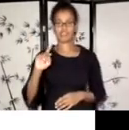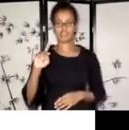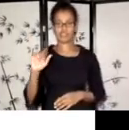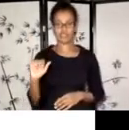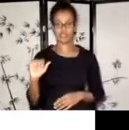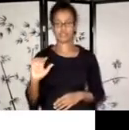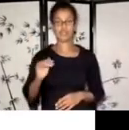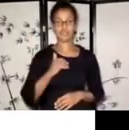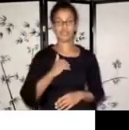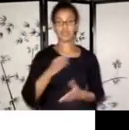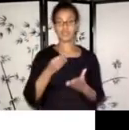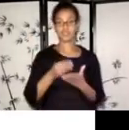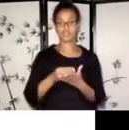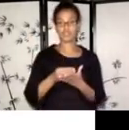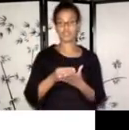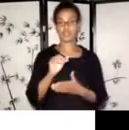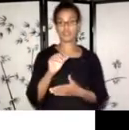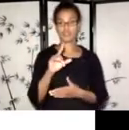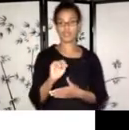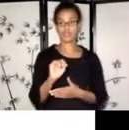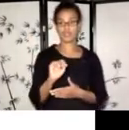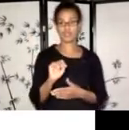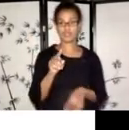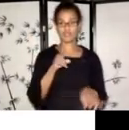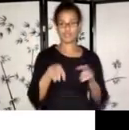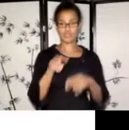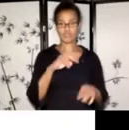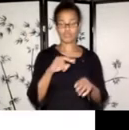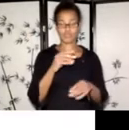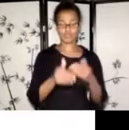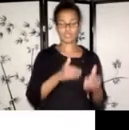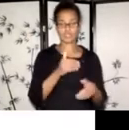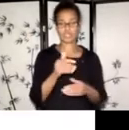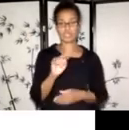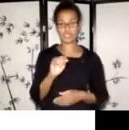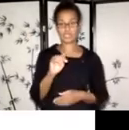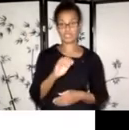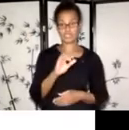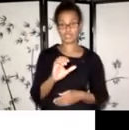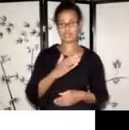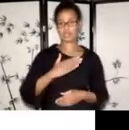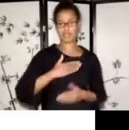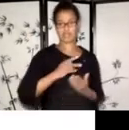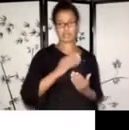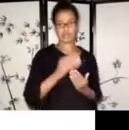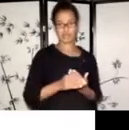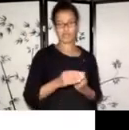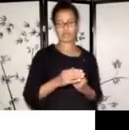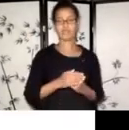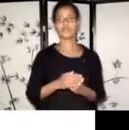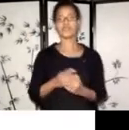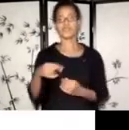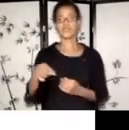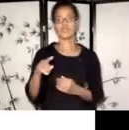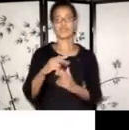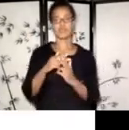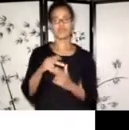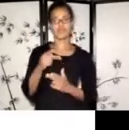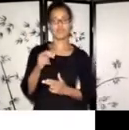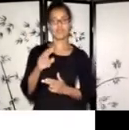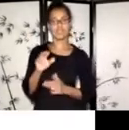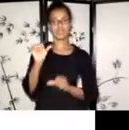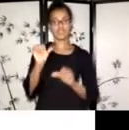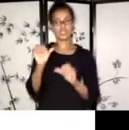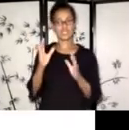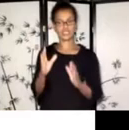um, for my program is that the panel members, uh, who are called peer assessors are made up of